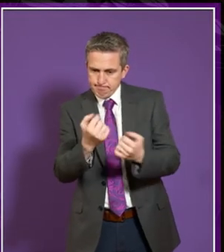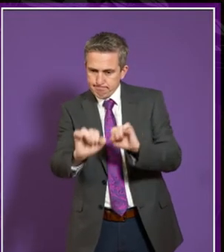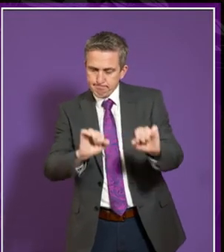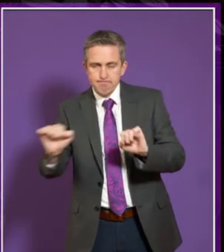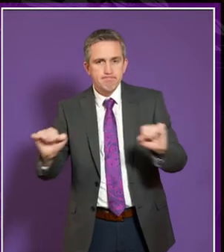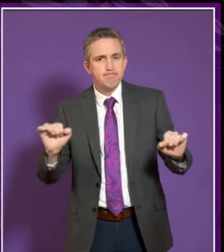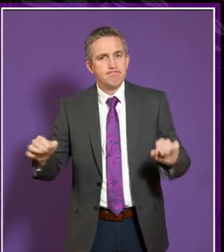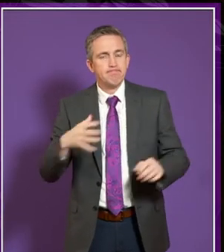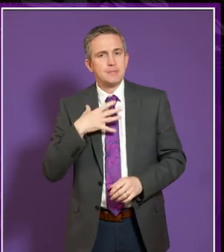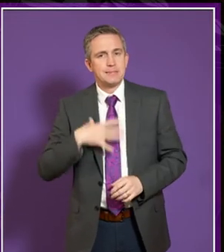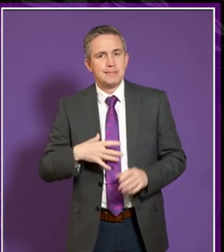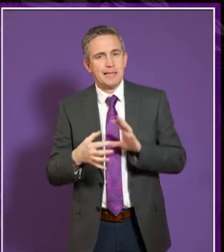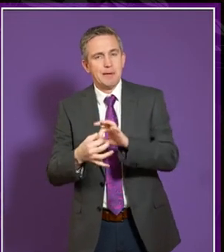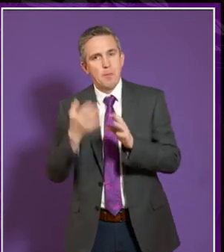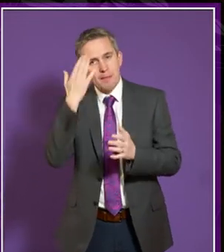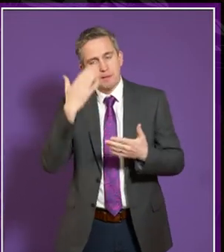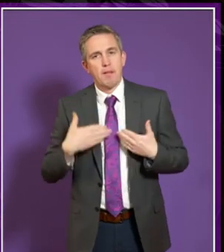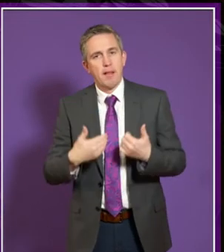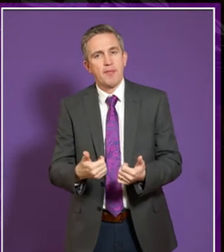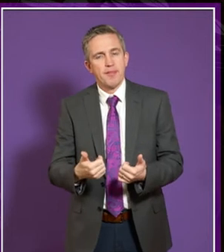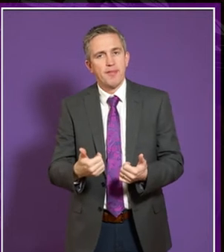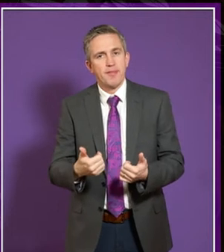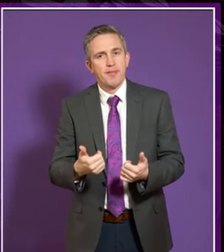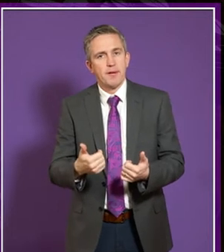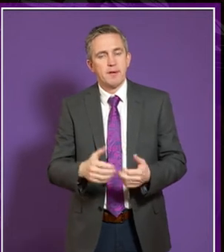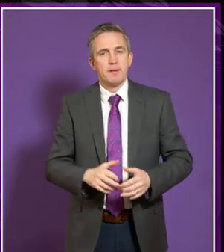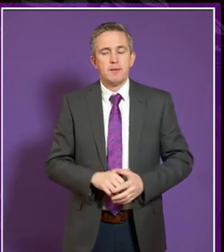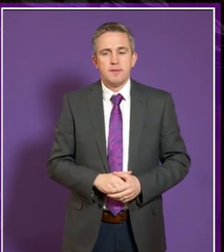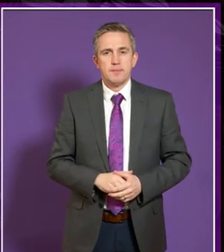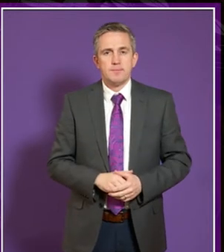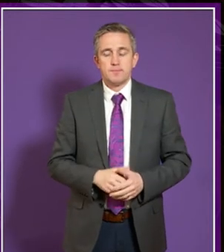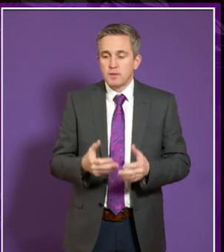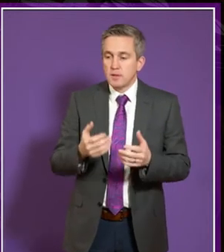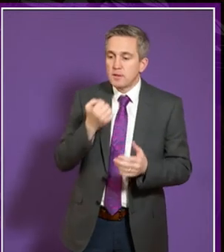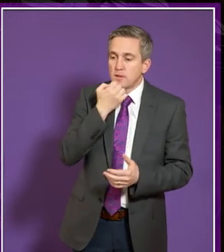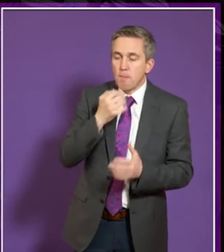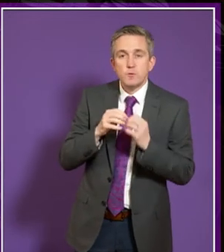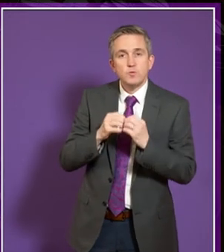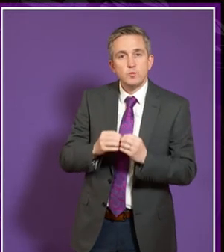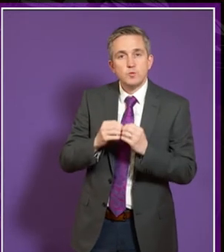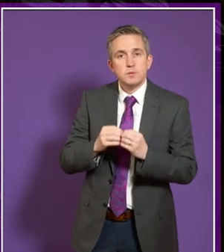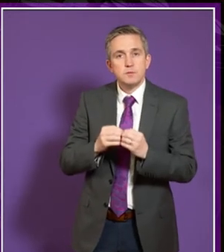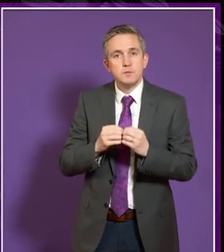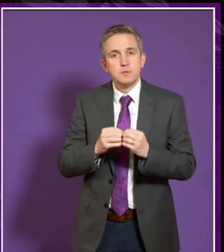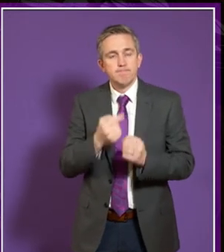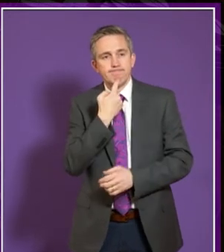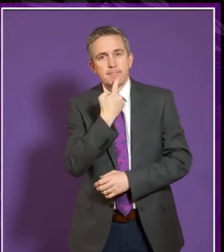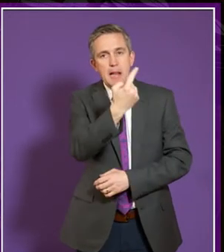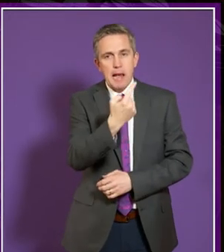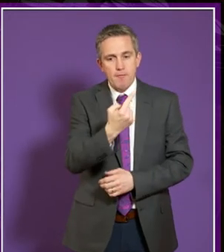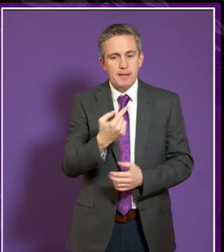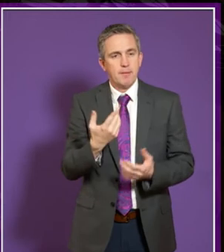know we're encouraged in the fact that the number of students declaring mental health issues is increasing um